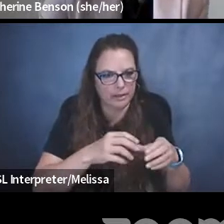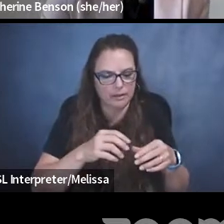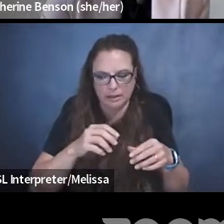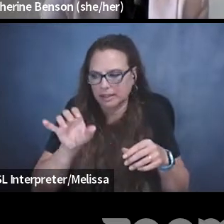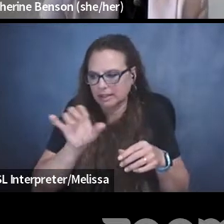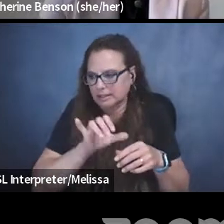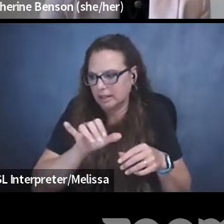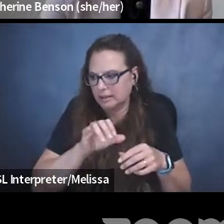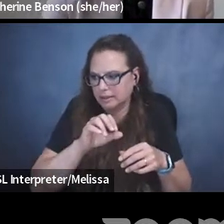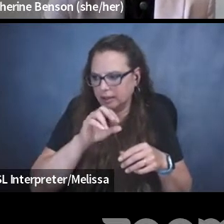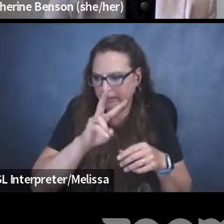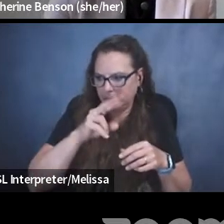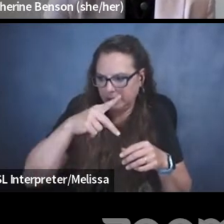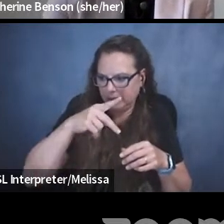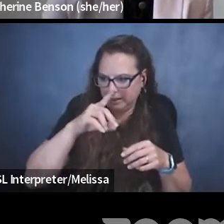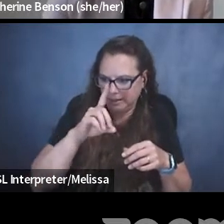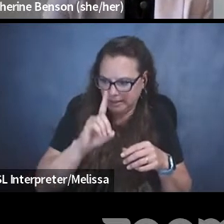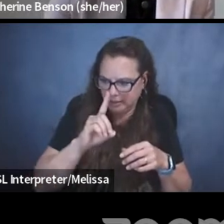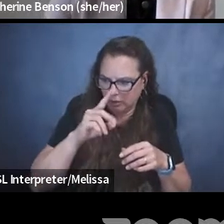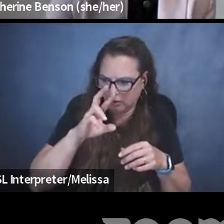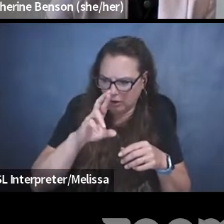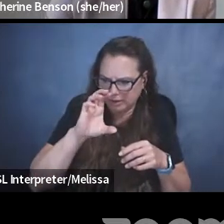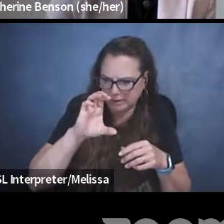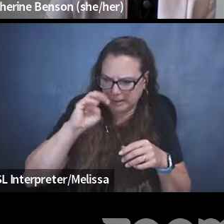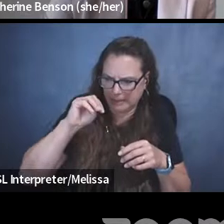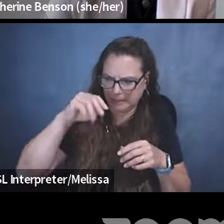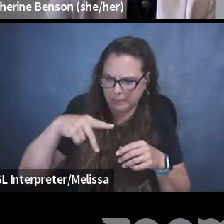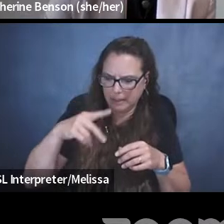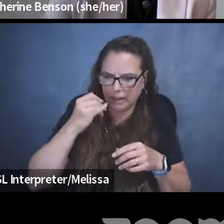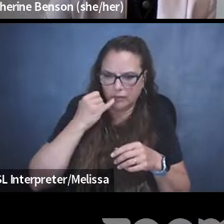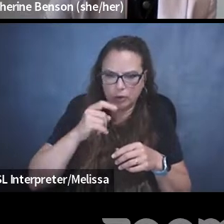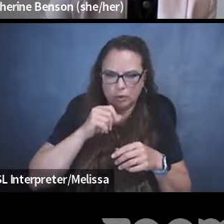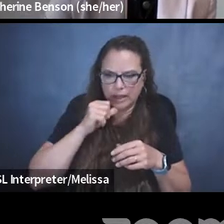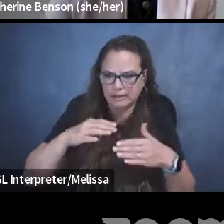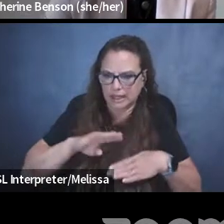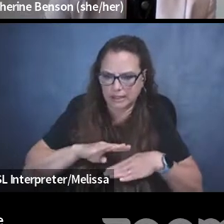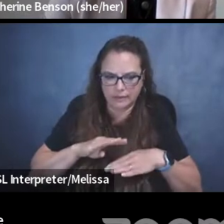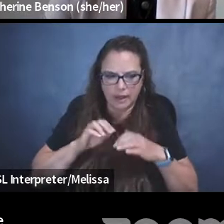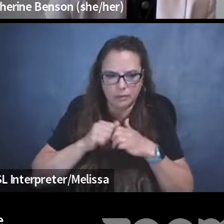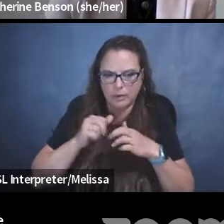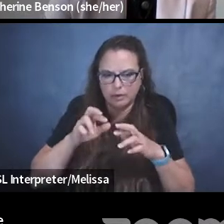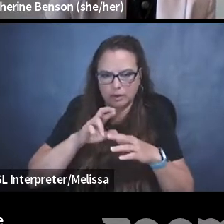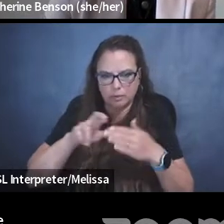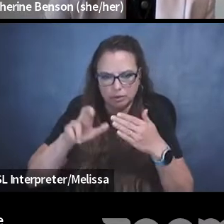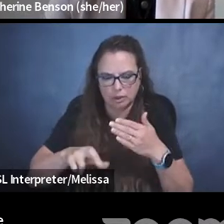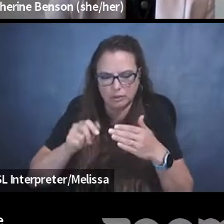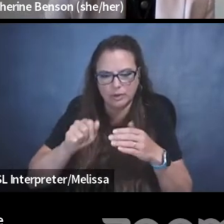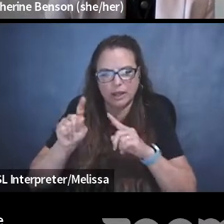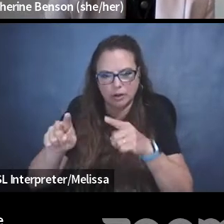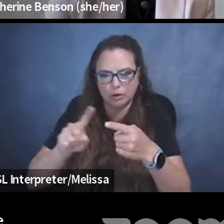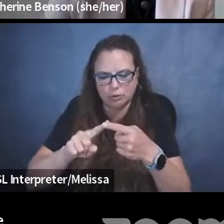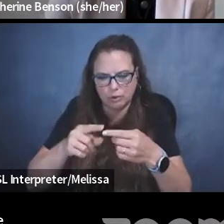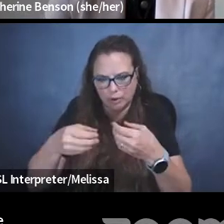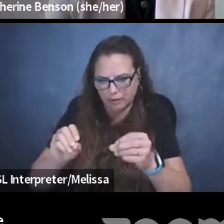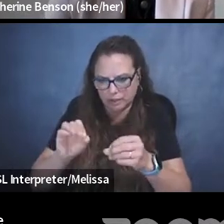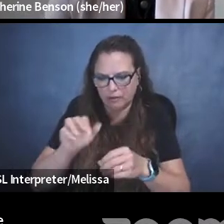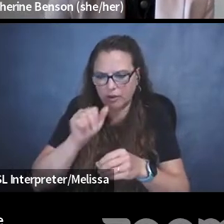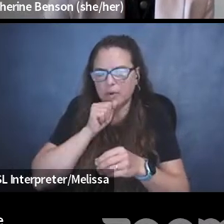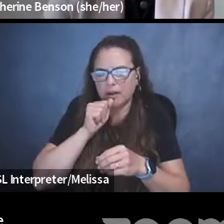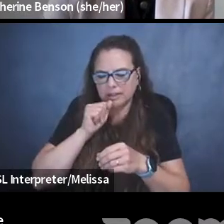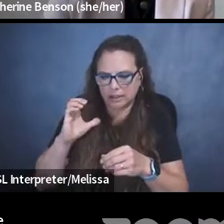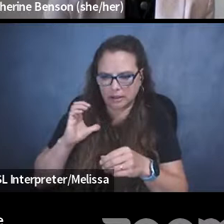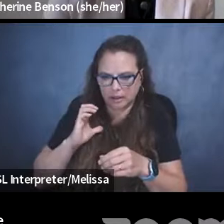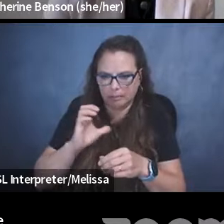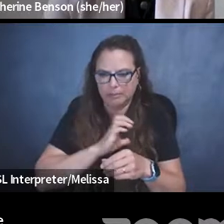satisfied with the outcome, then you can go to the office of the privacy commissioner, as Megan said.